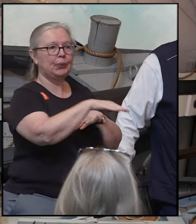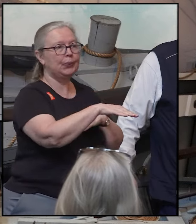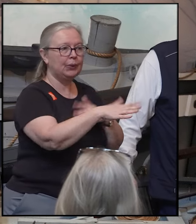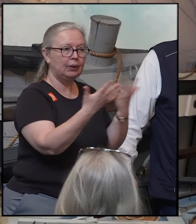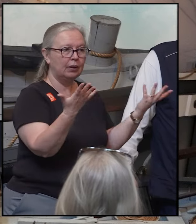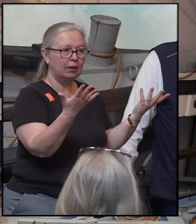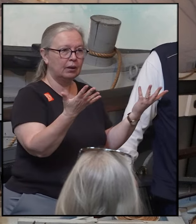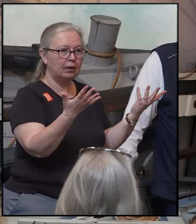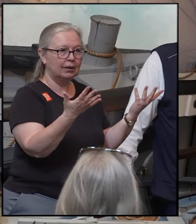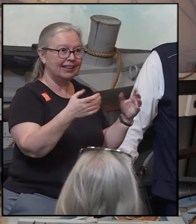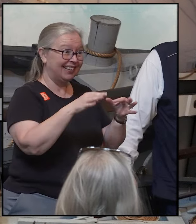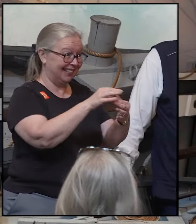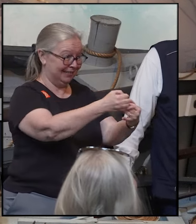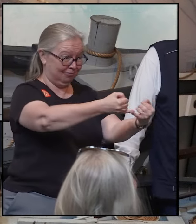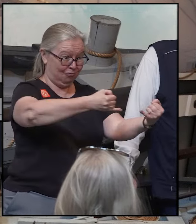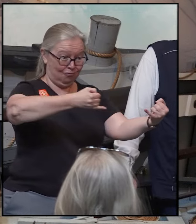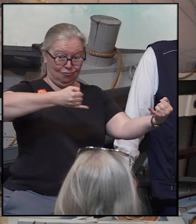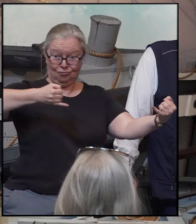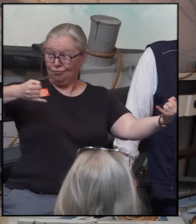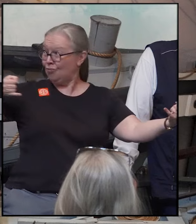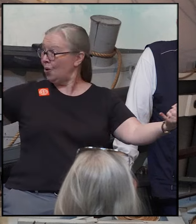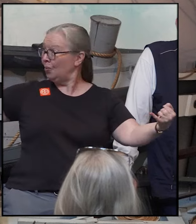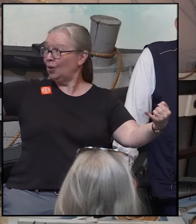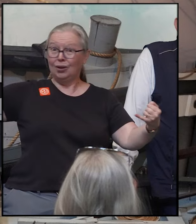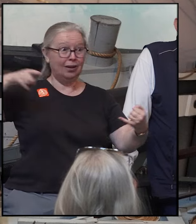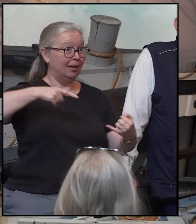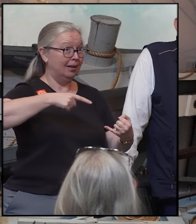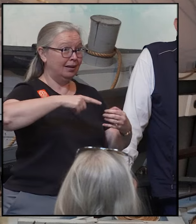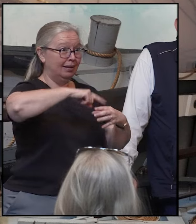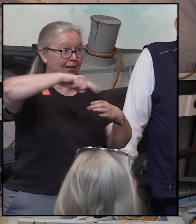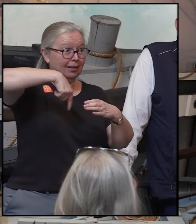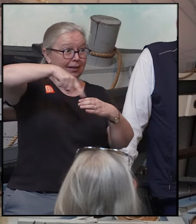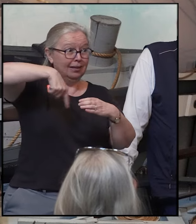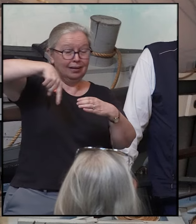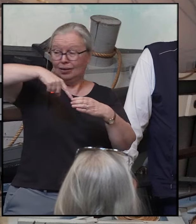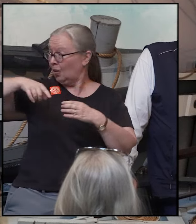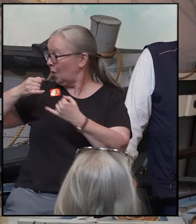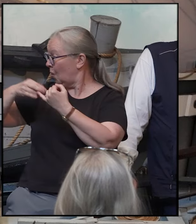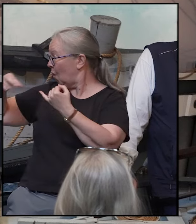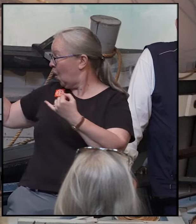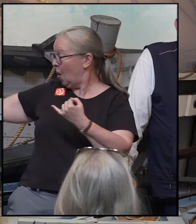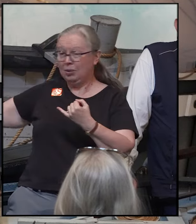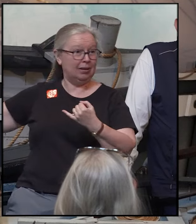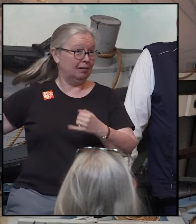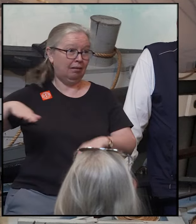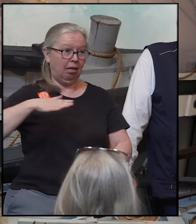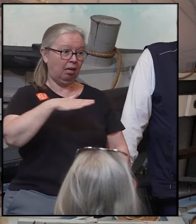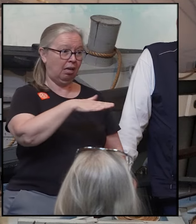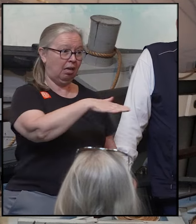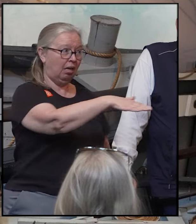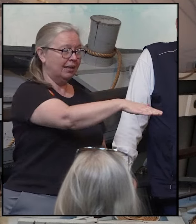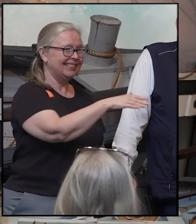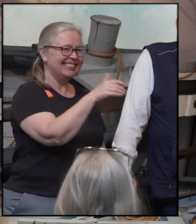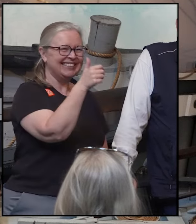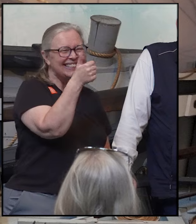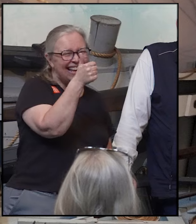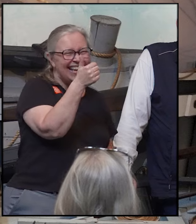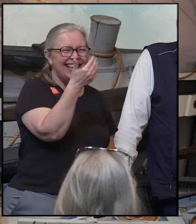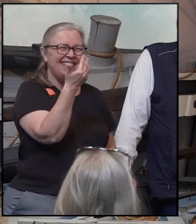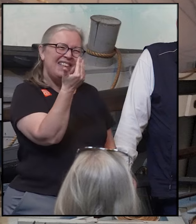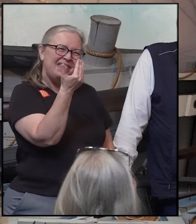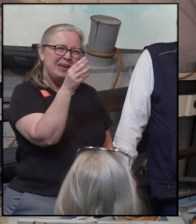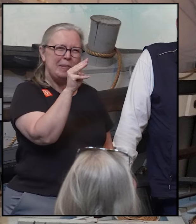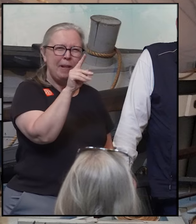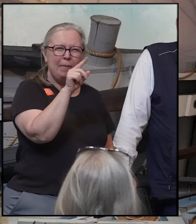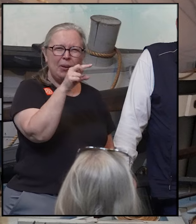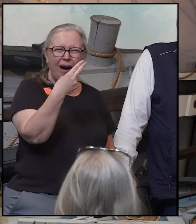you're connected to it by two harpoons of 1,800 feet. The whale can travel a minimum of 10 to 15